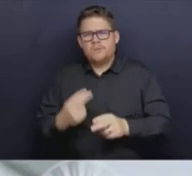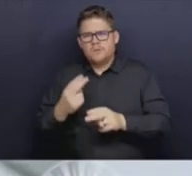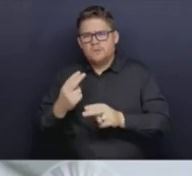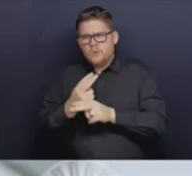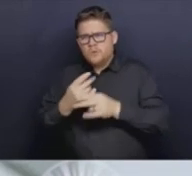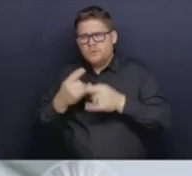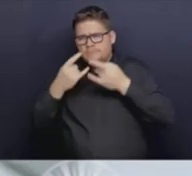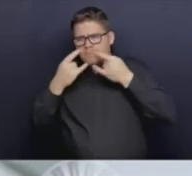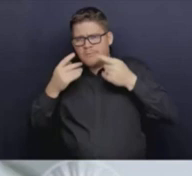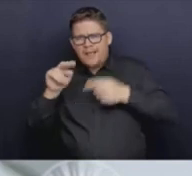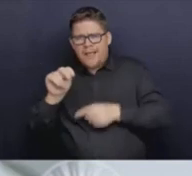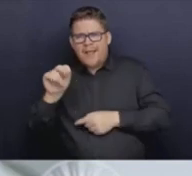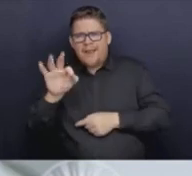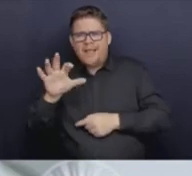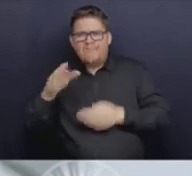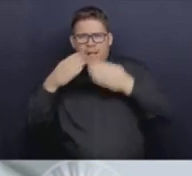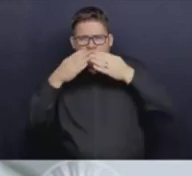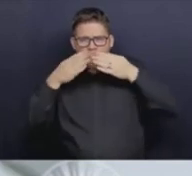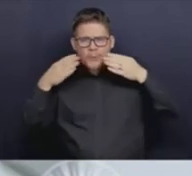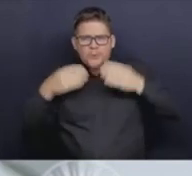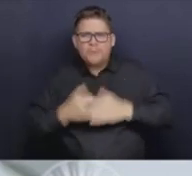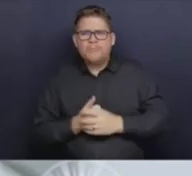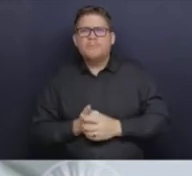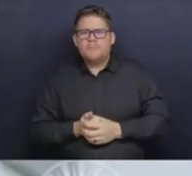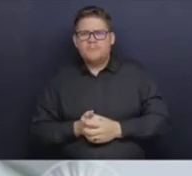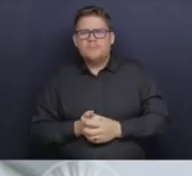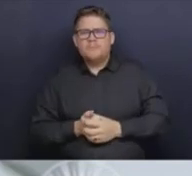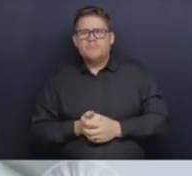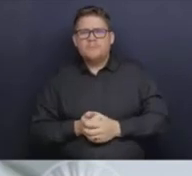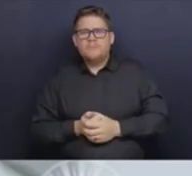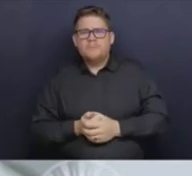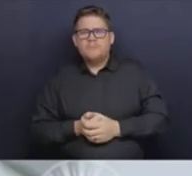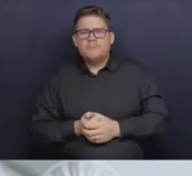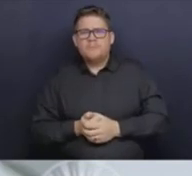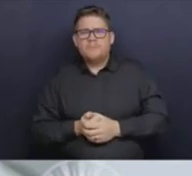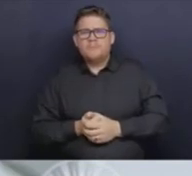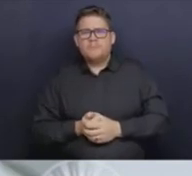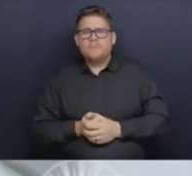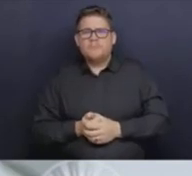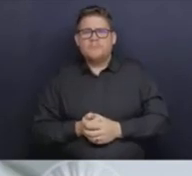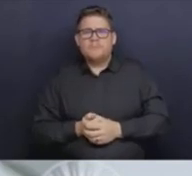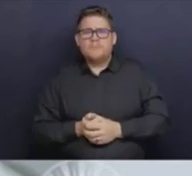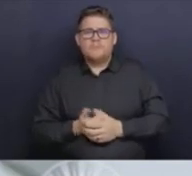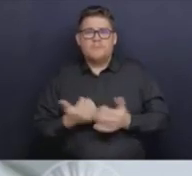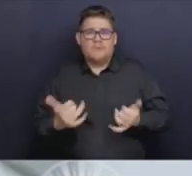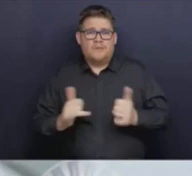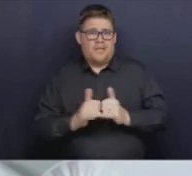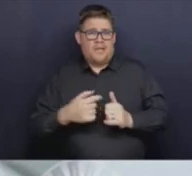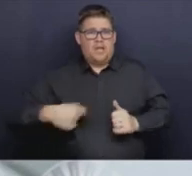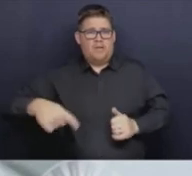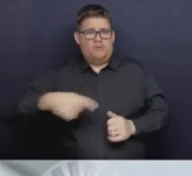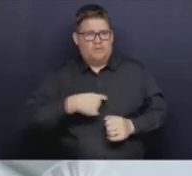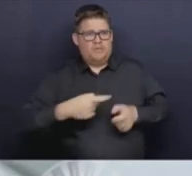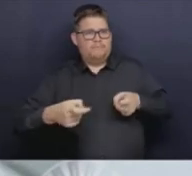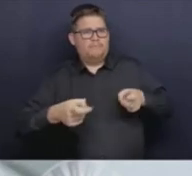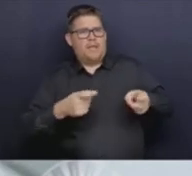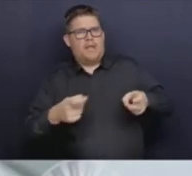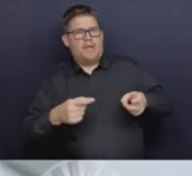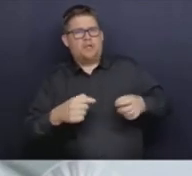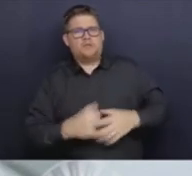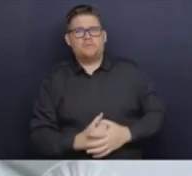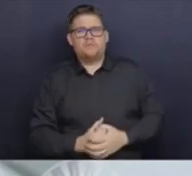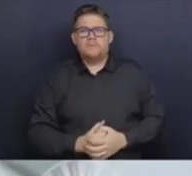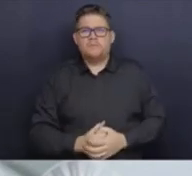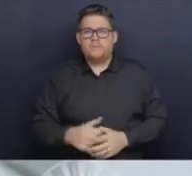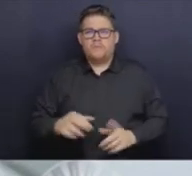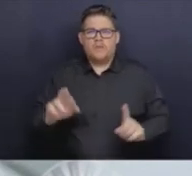be in those more risky situations. And this is how we managed respiratory seasons before. And now COVID has